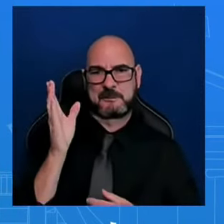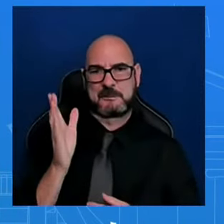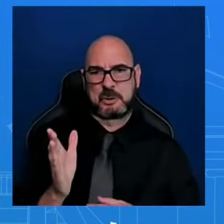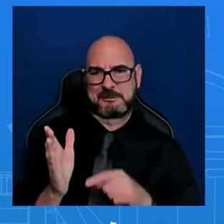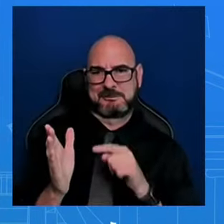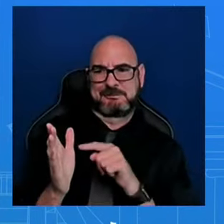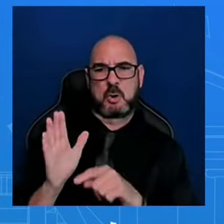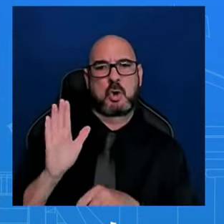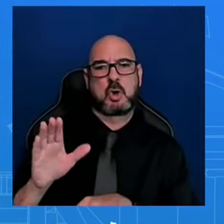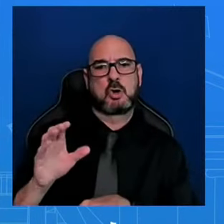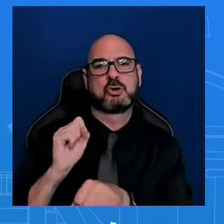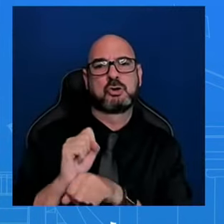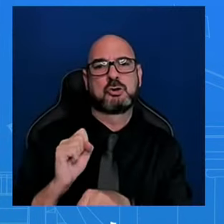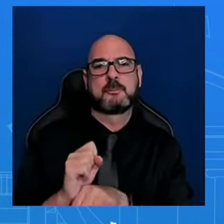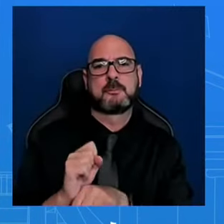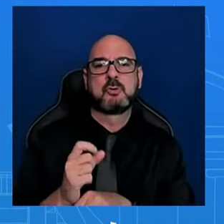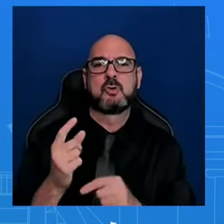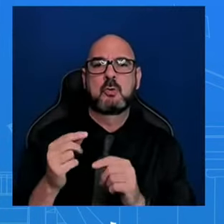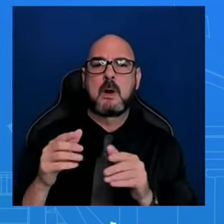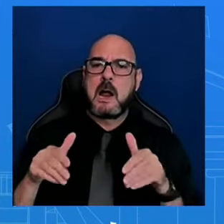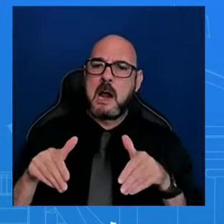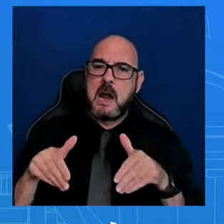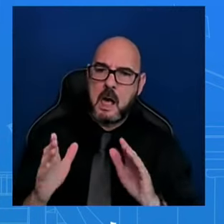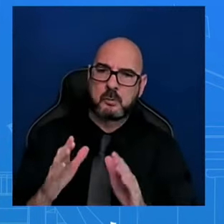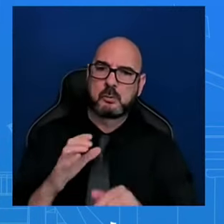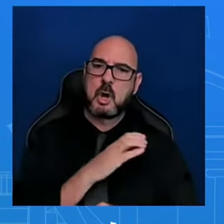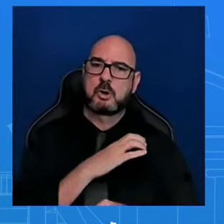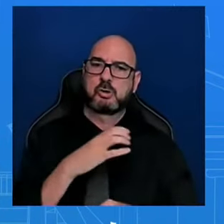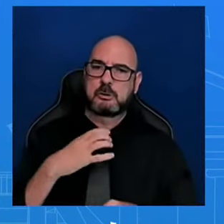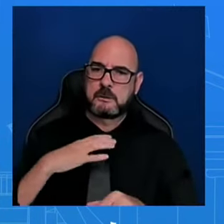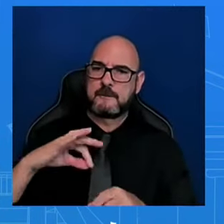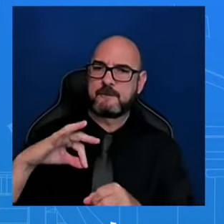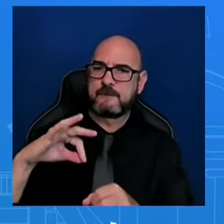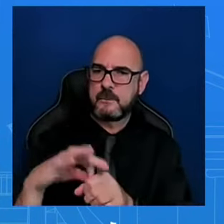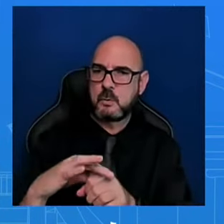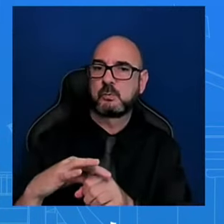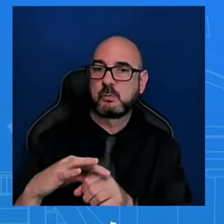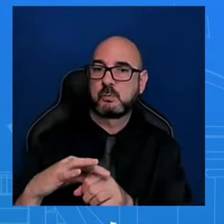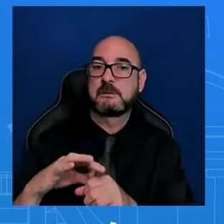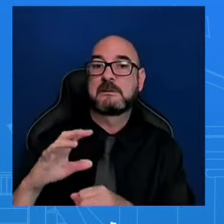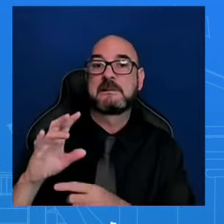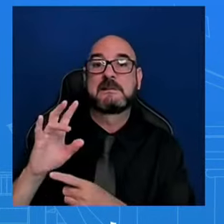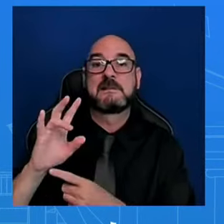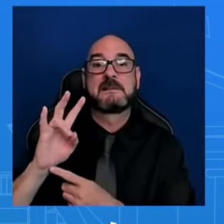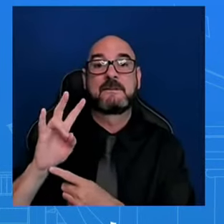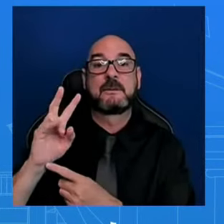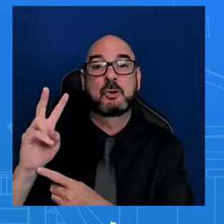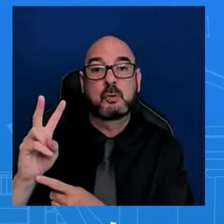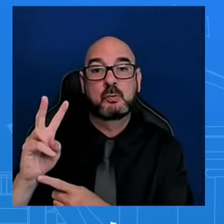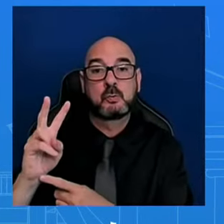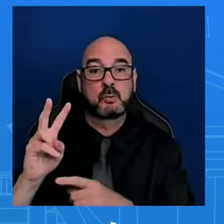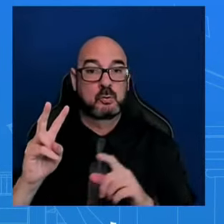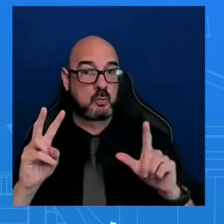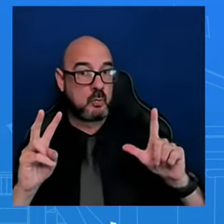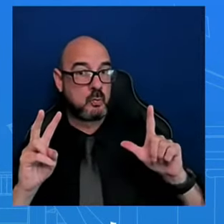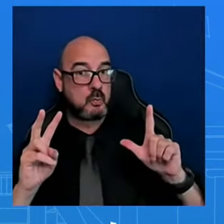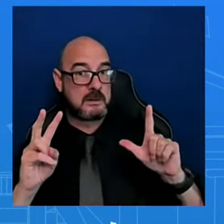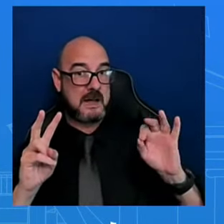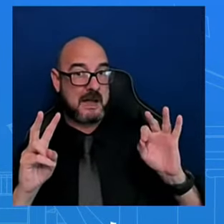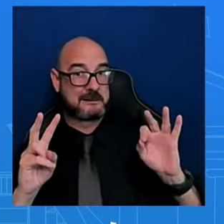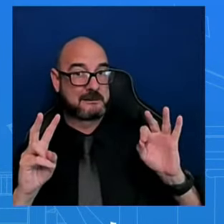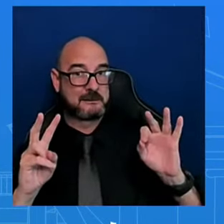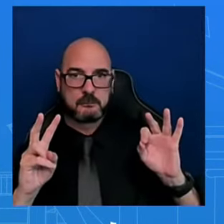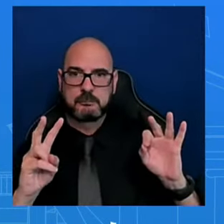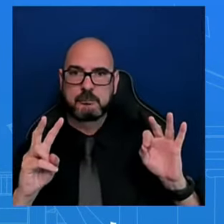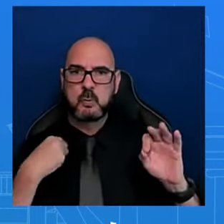it will get overwhelming support, 72-29, coming out of the Senate for that National Security Supplemental. It's to move. It has to move. Lives are at